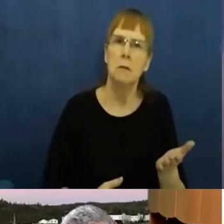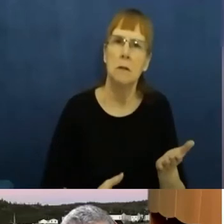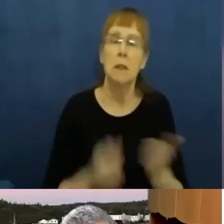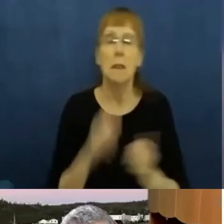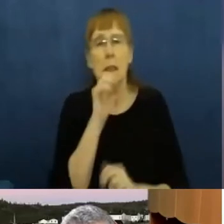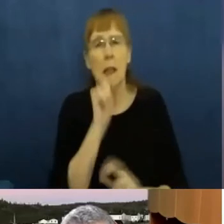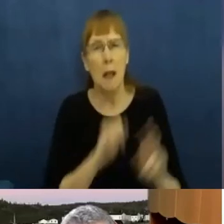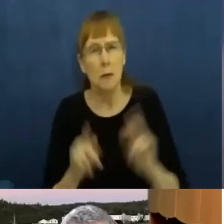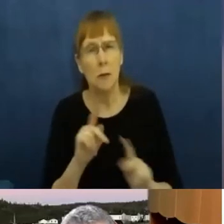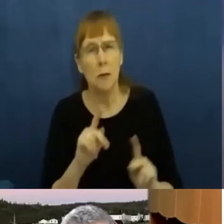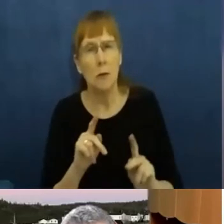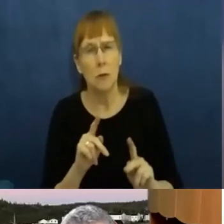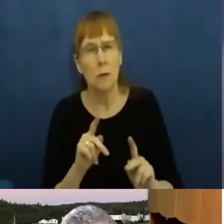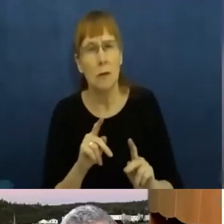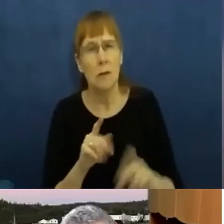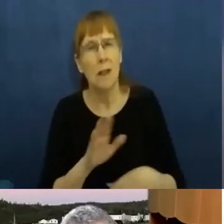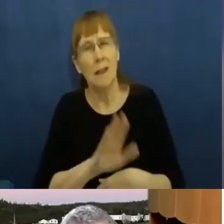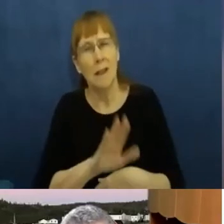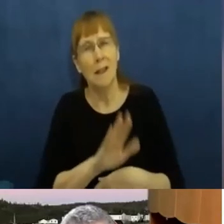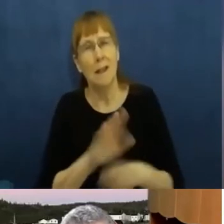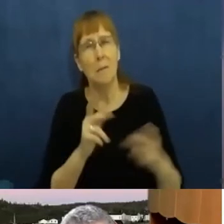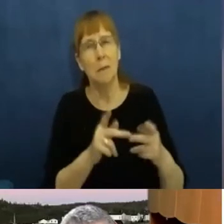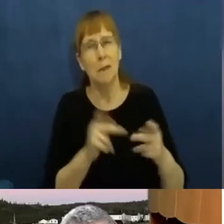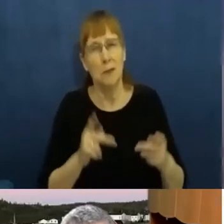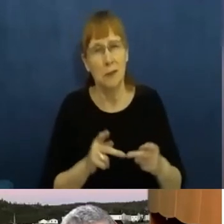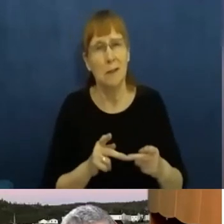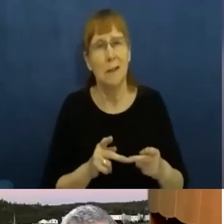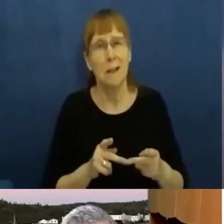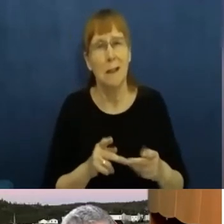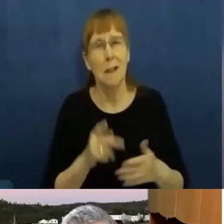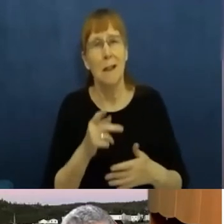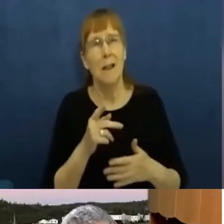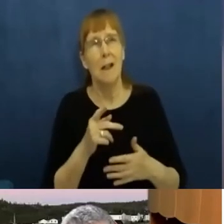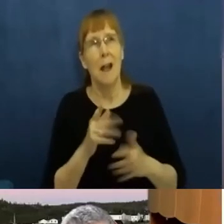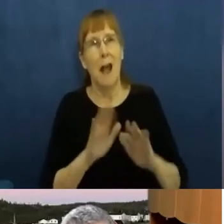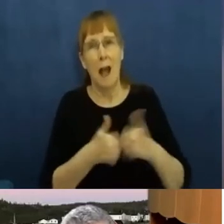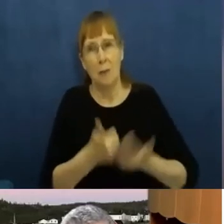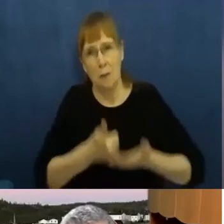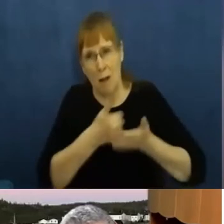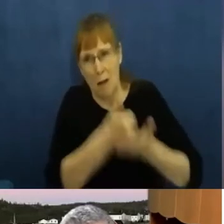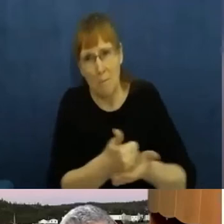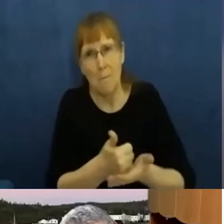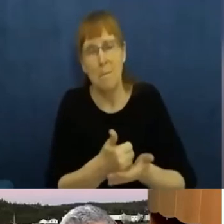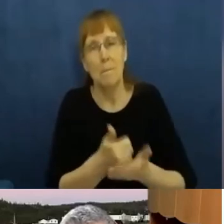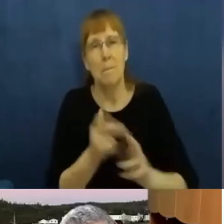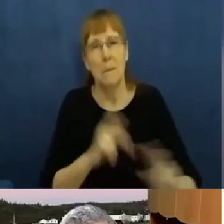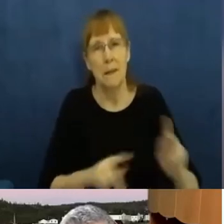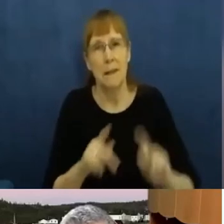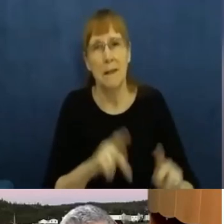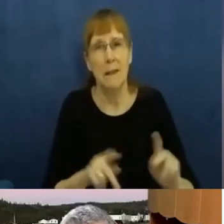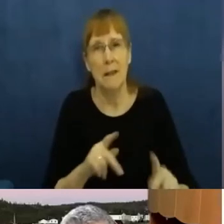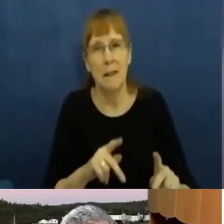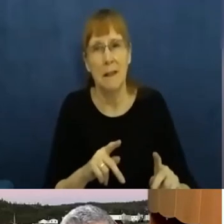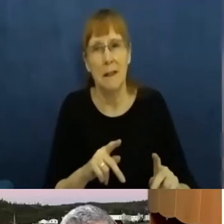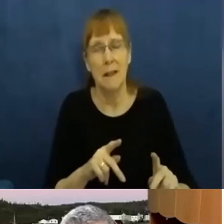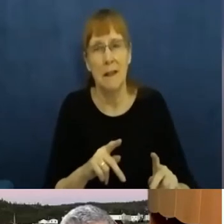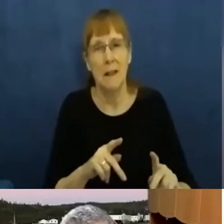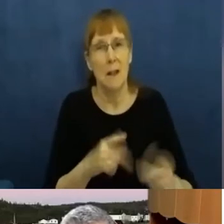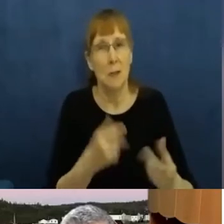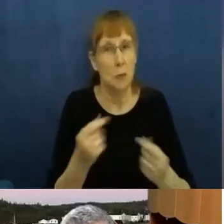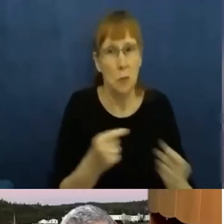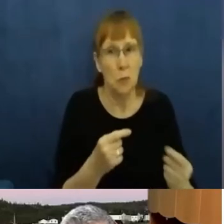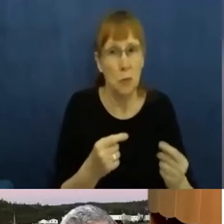of the exact thing that they have to offer to help their people is the thing that they were being told not to do